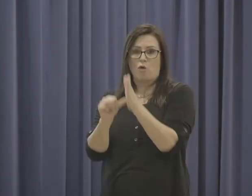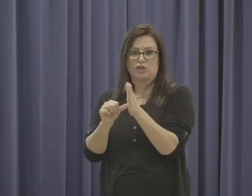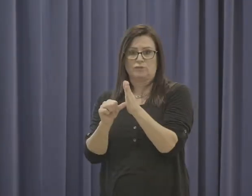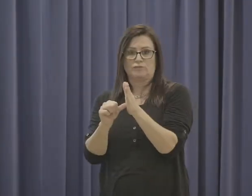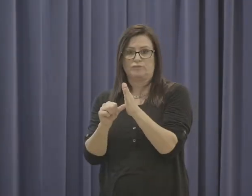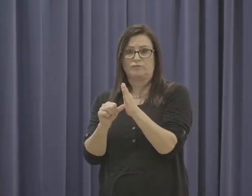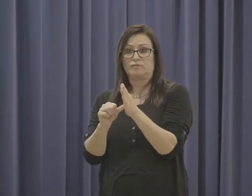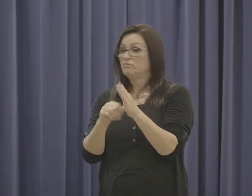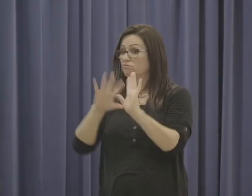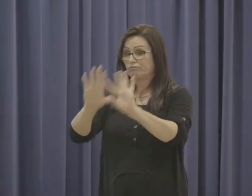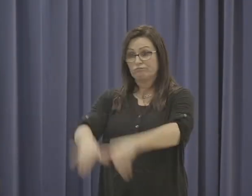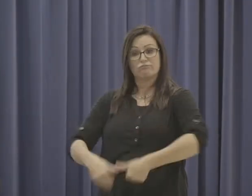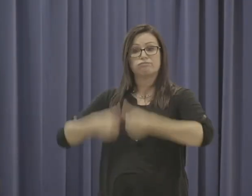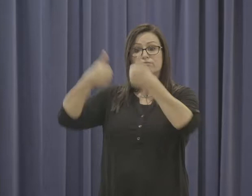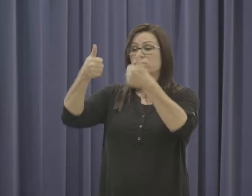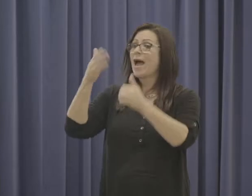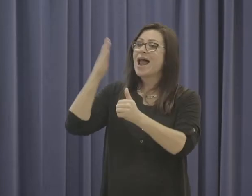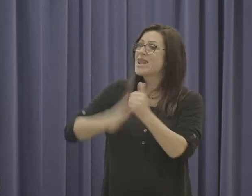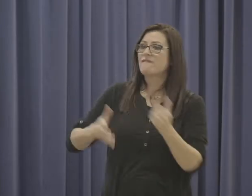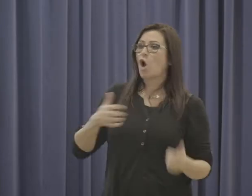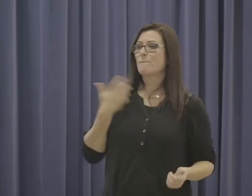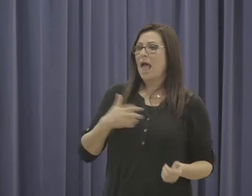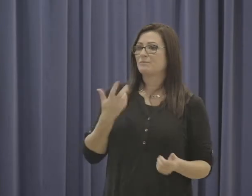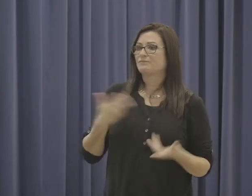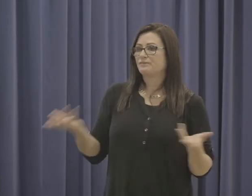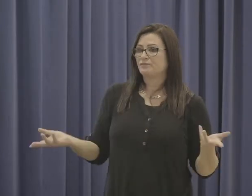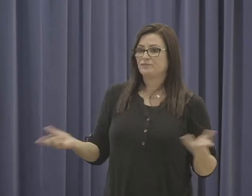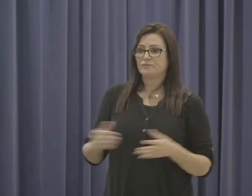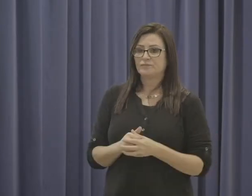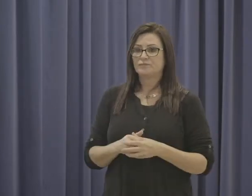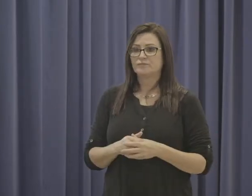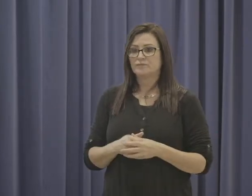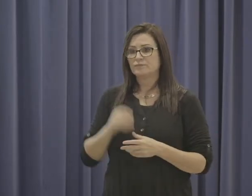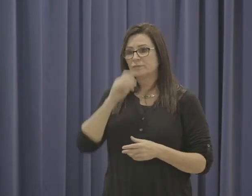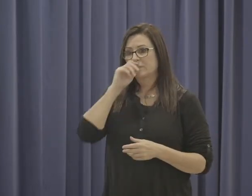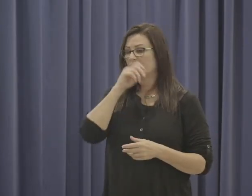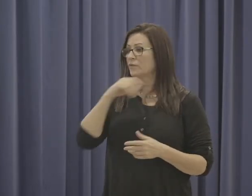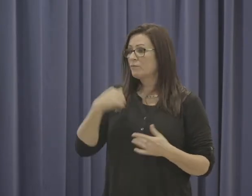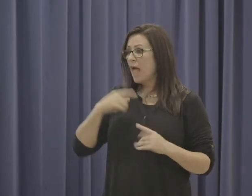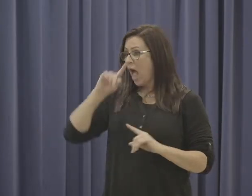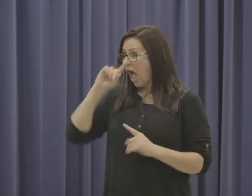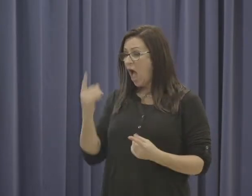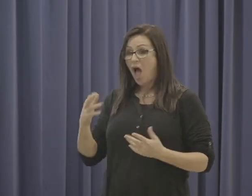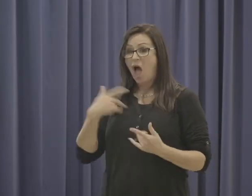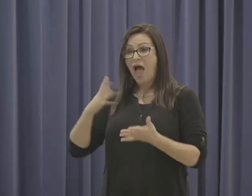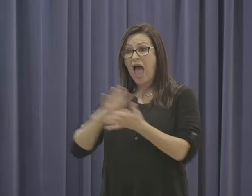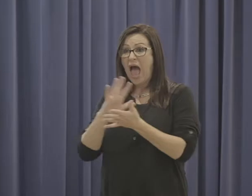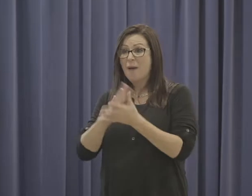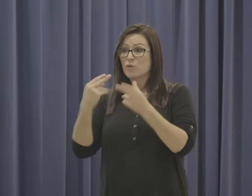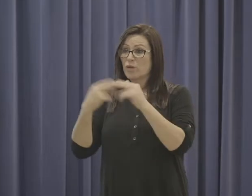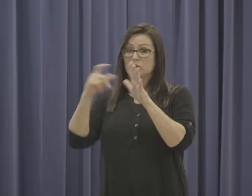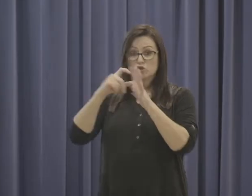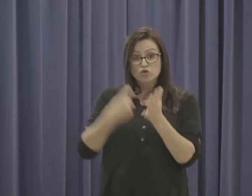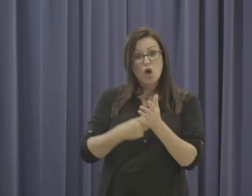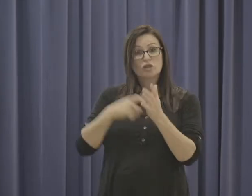surgery. He recovered very well and not once complained. Again I could not be happier with the doctors,